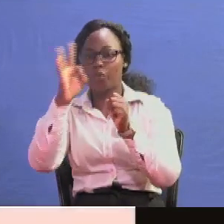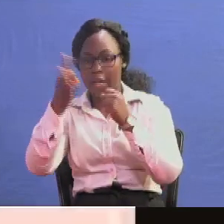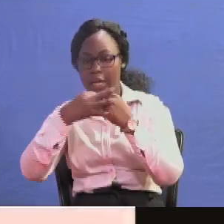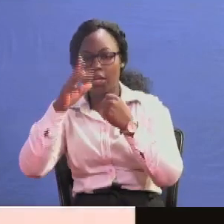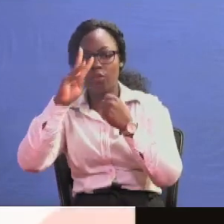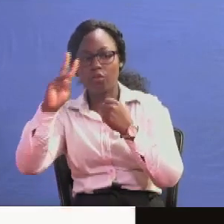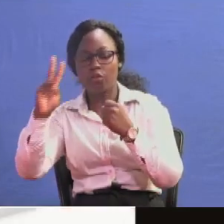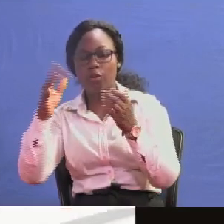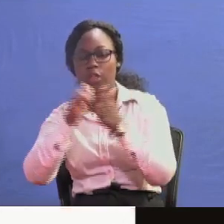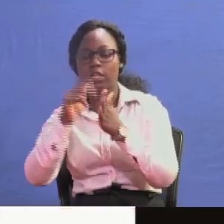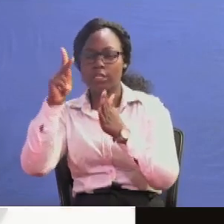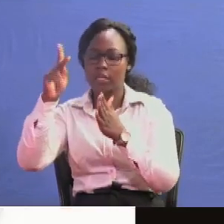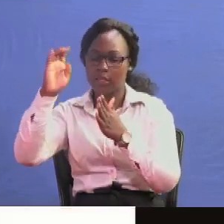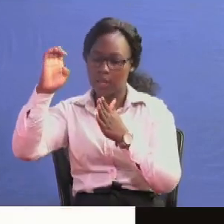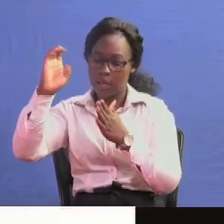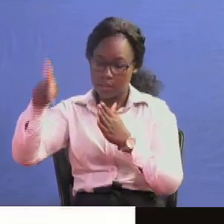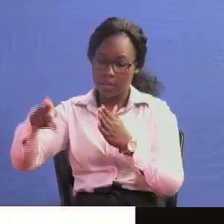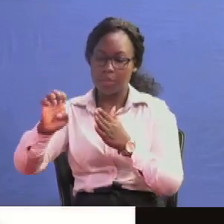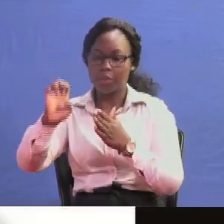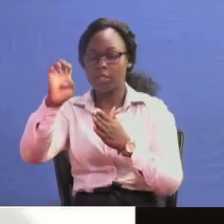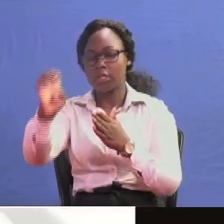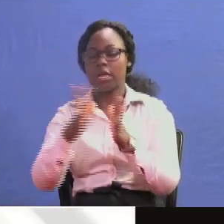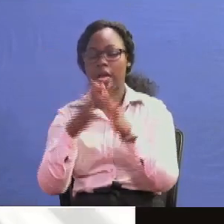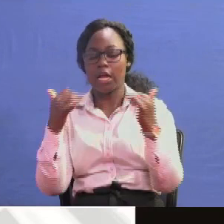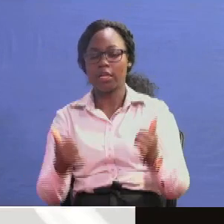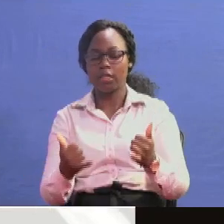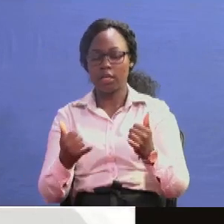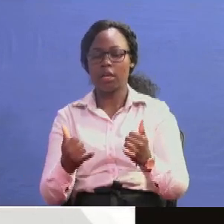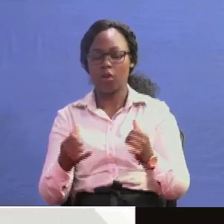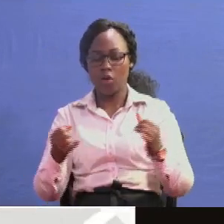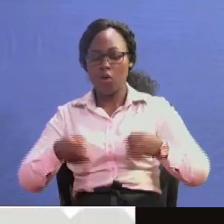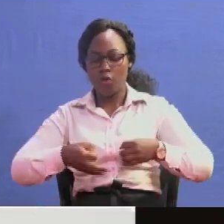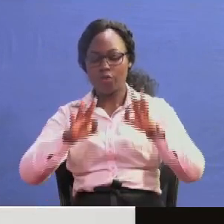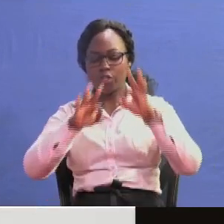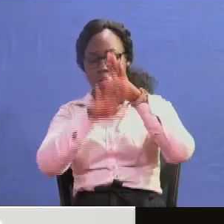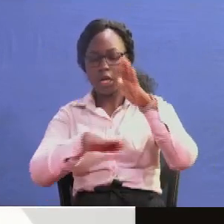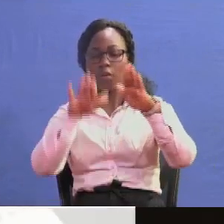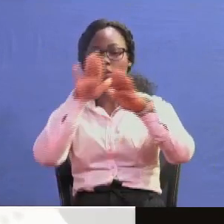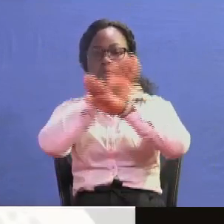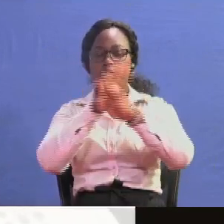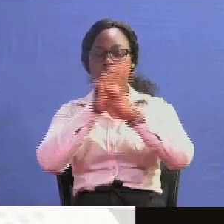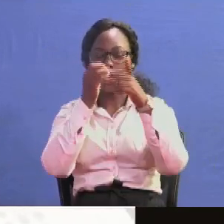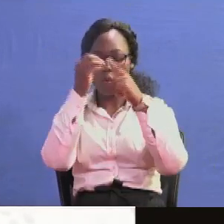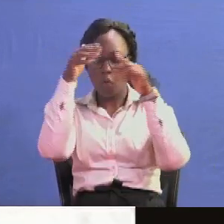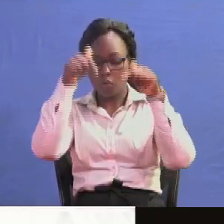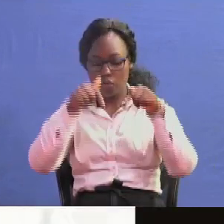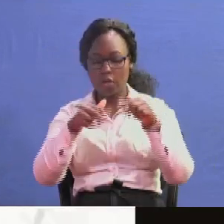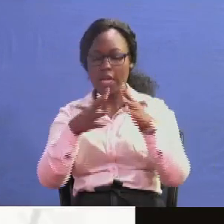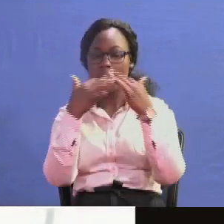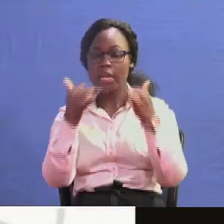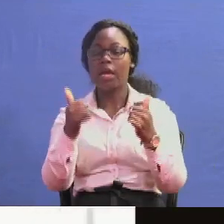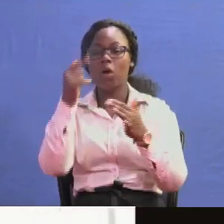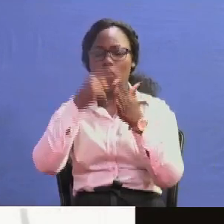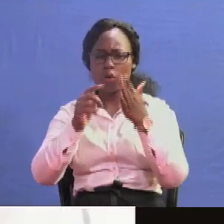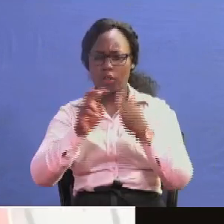kcp um you know cutting officially comes down tonight or rather today so what is your